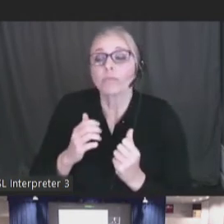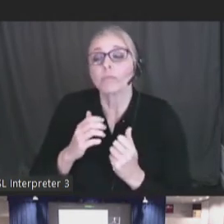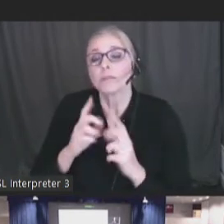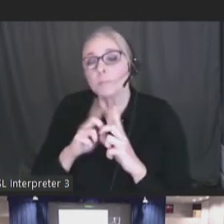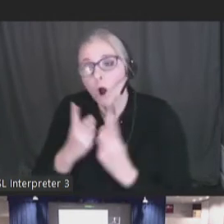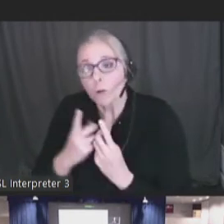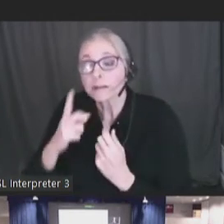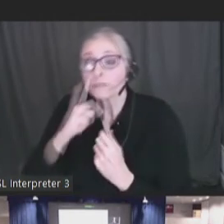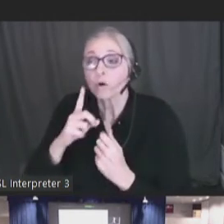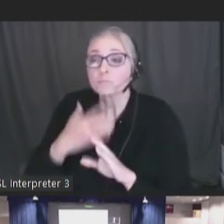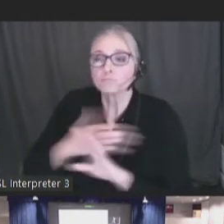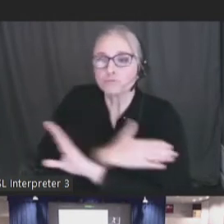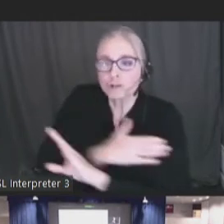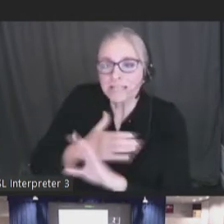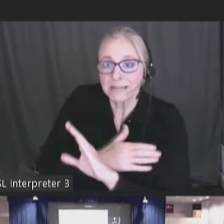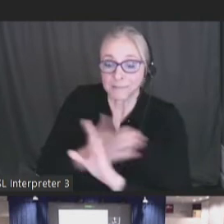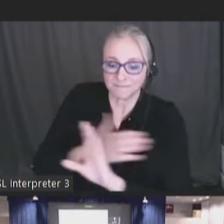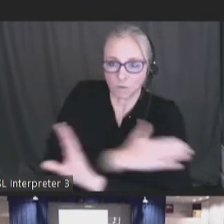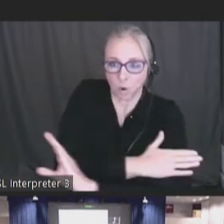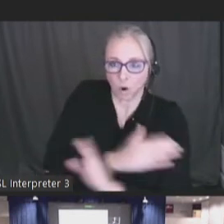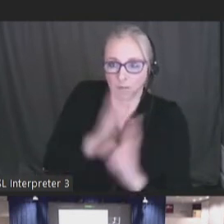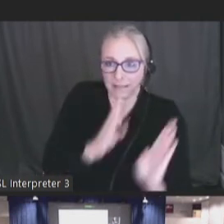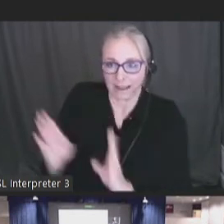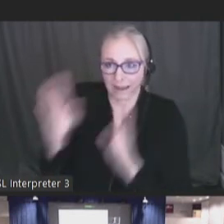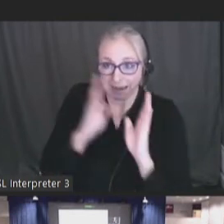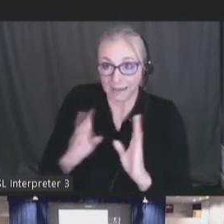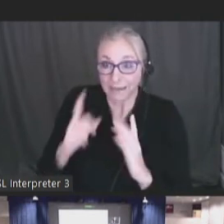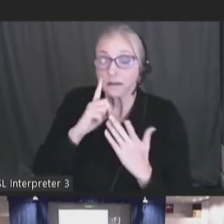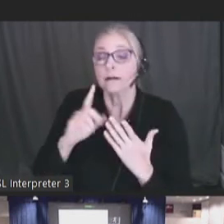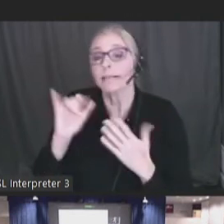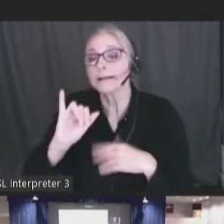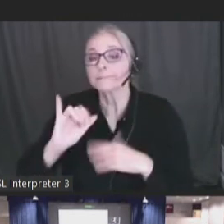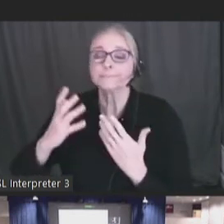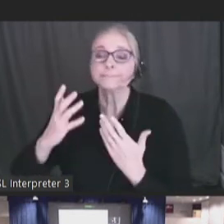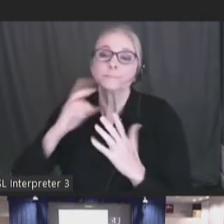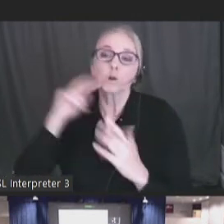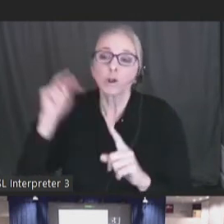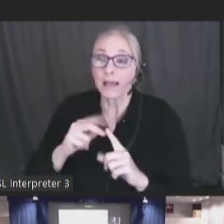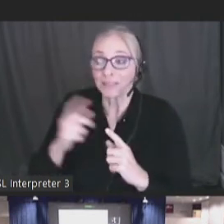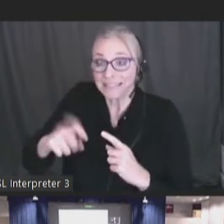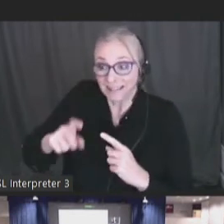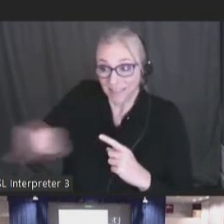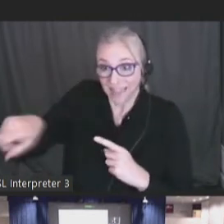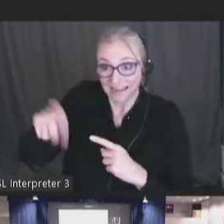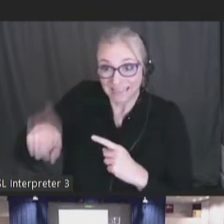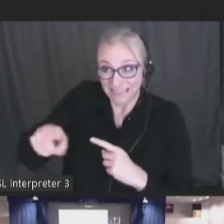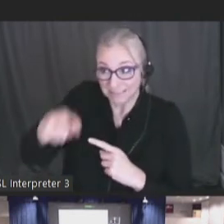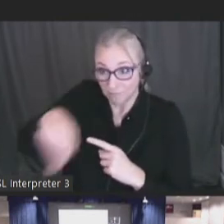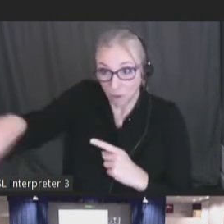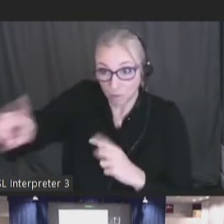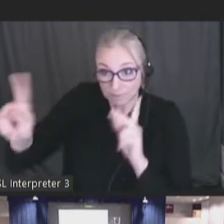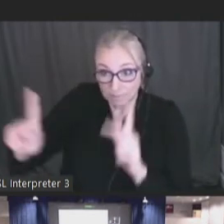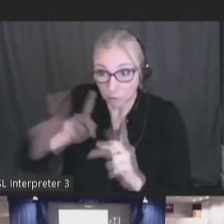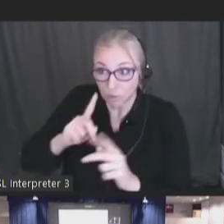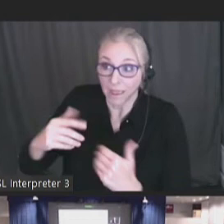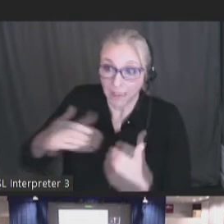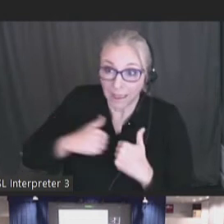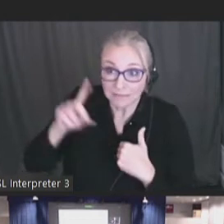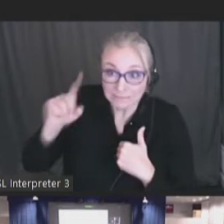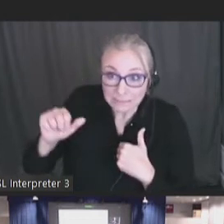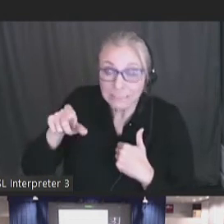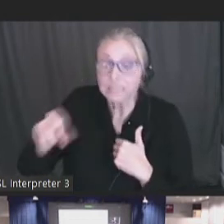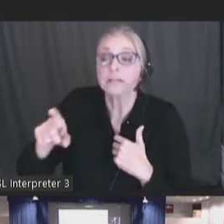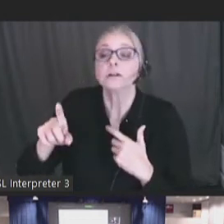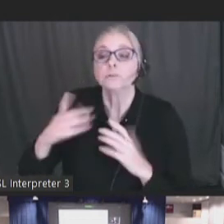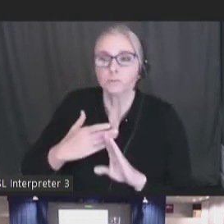preemptive planning in terms of looking at the needs of individuals in their community who have disabilities. So,